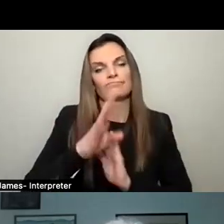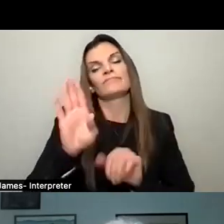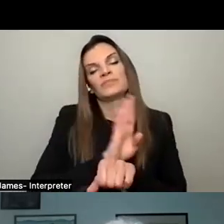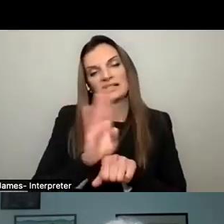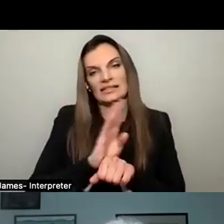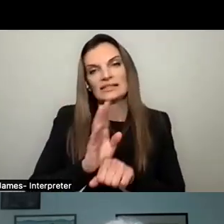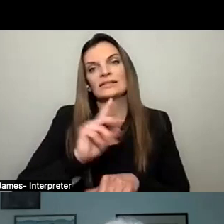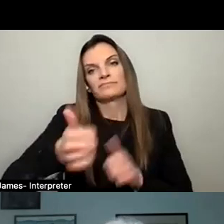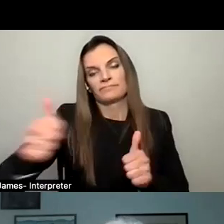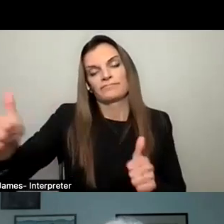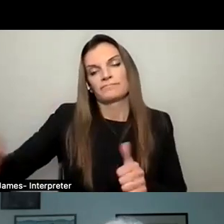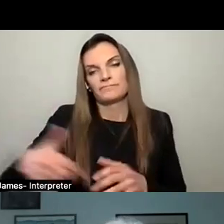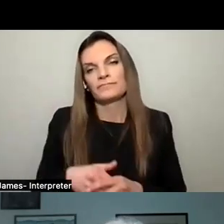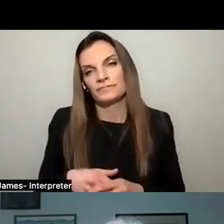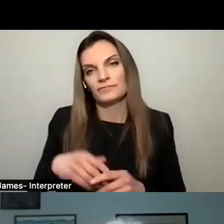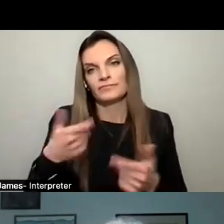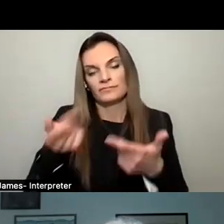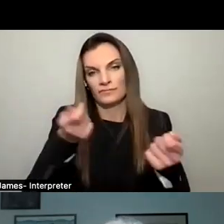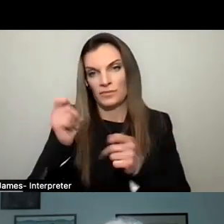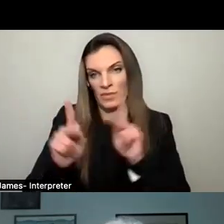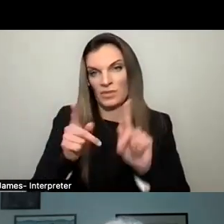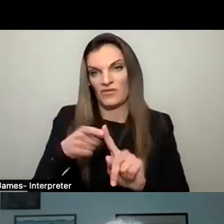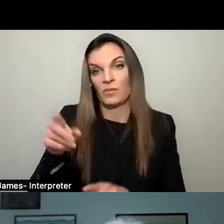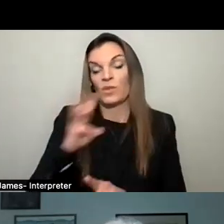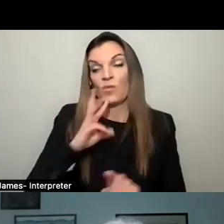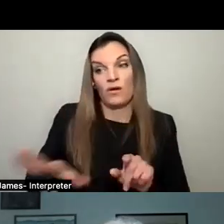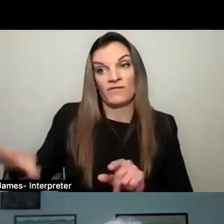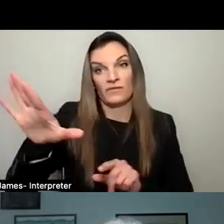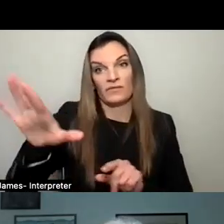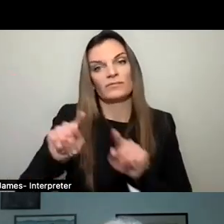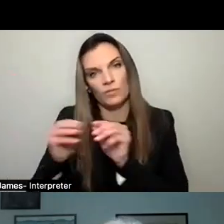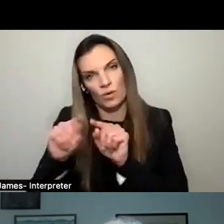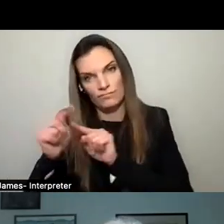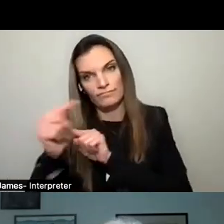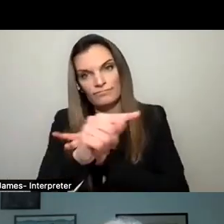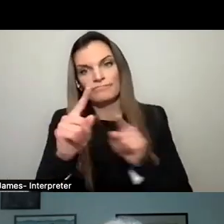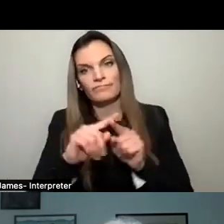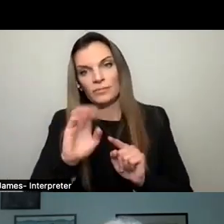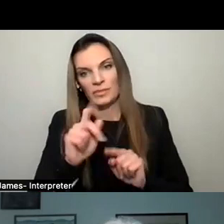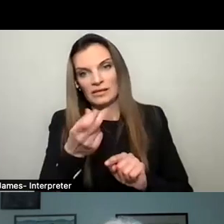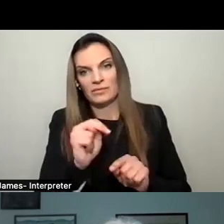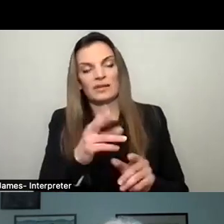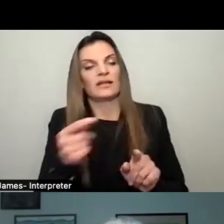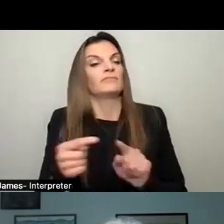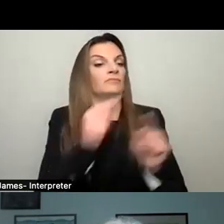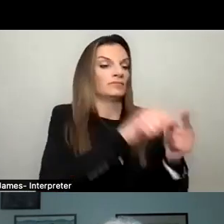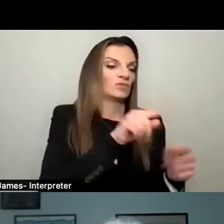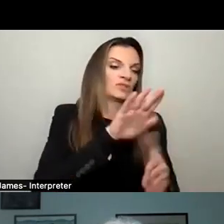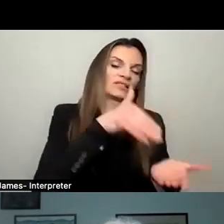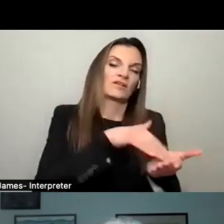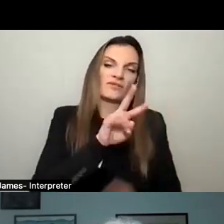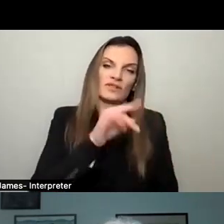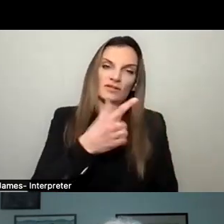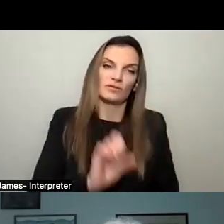another anchor on Beekman Avenue to draw people from the waterfront district up Beekman Avenue and into our center village. Thank you.